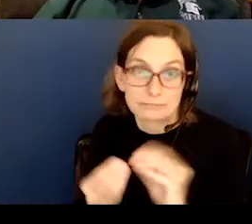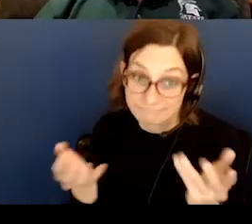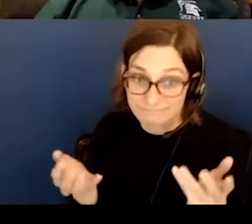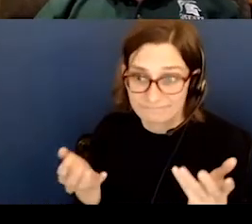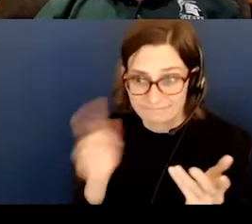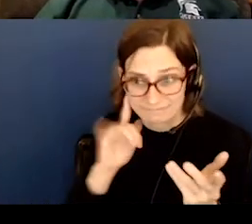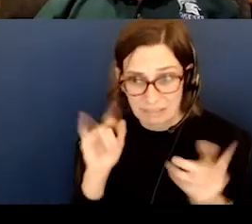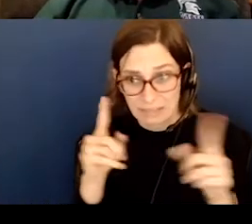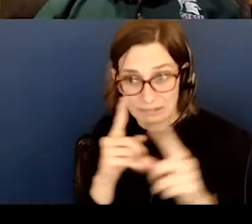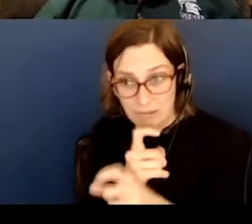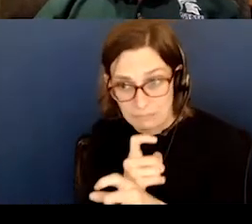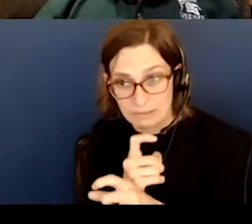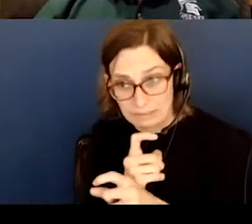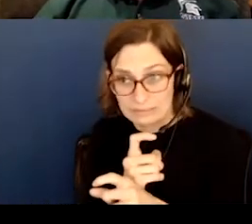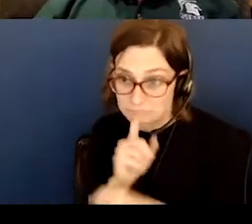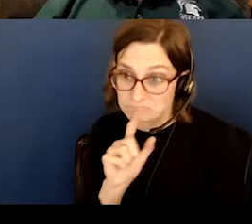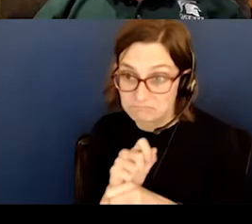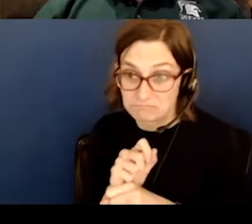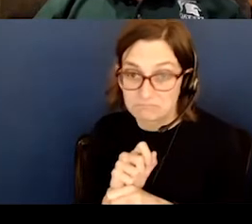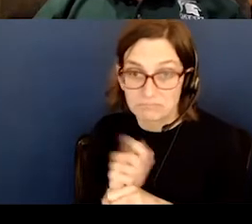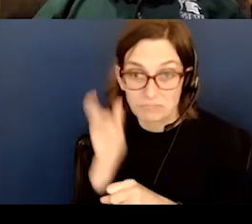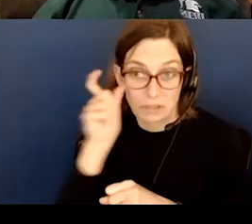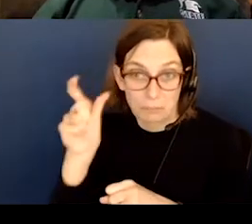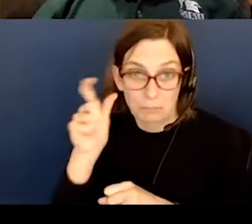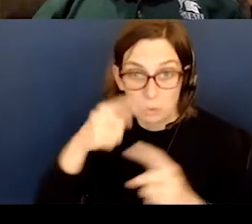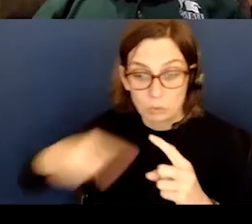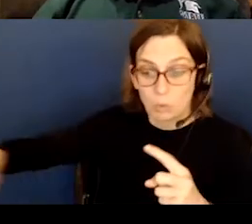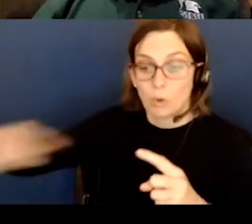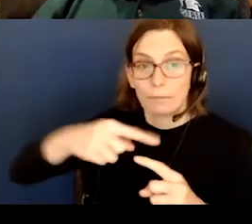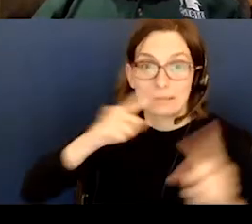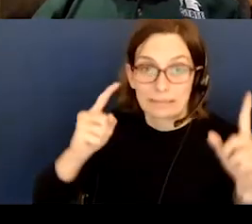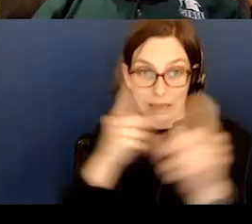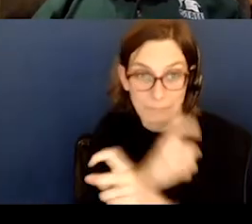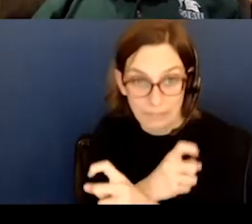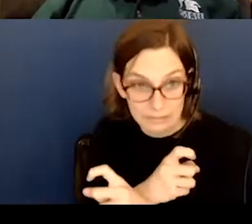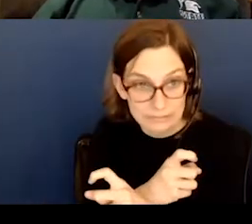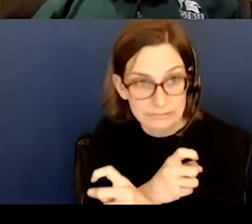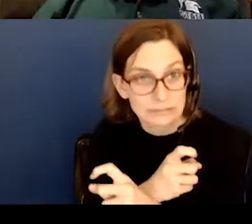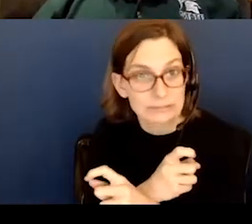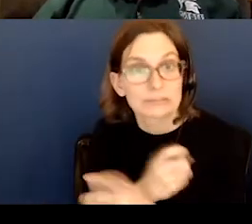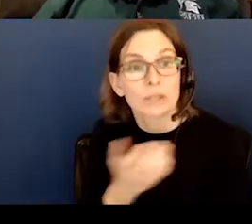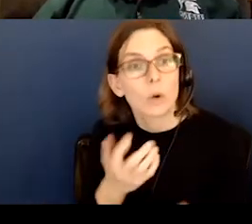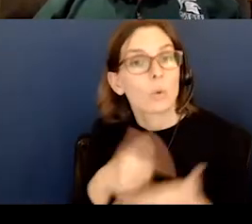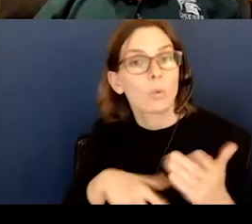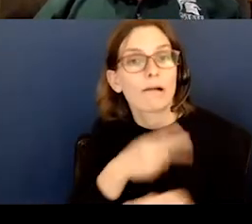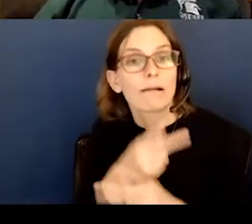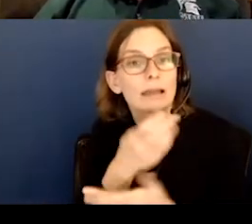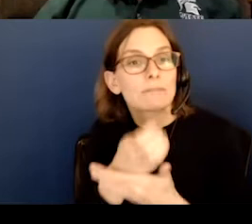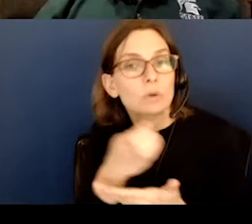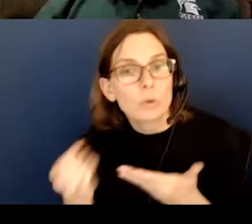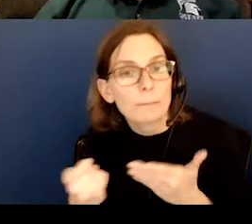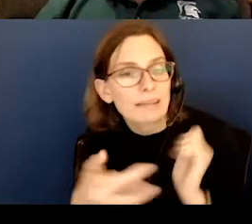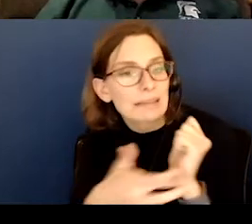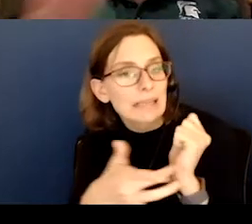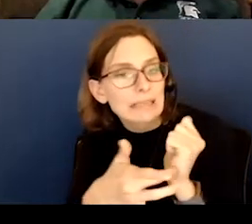complicated. And it is, the moon's orbit is very complex. So the question is, you know, what kind of equipment and techniques were needed